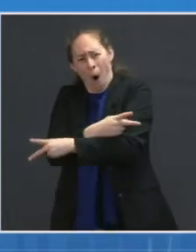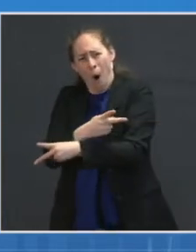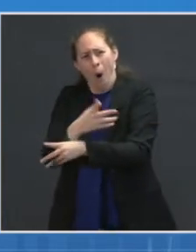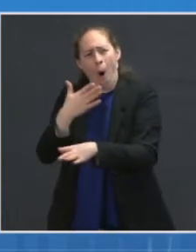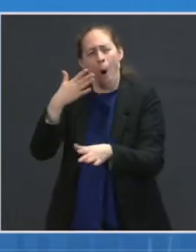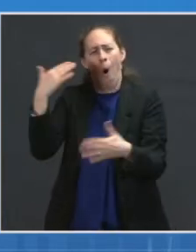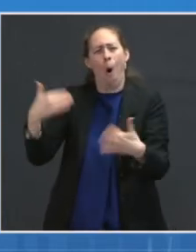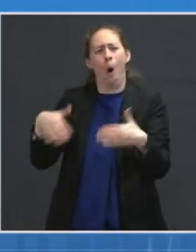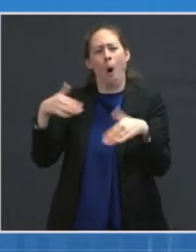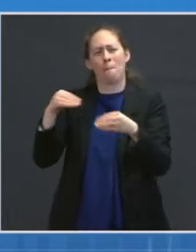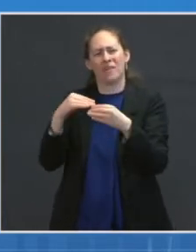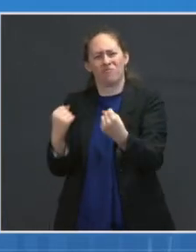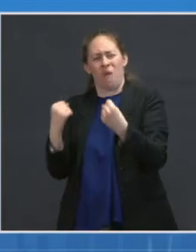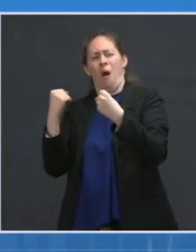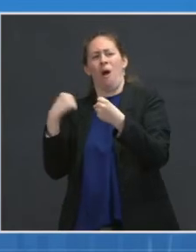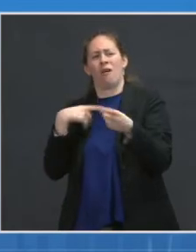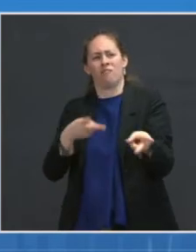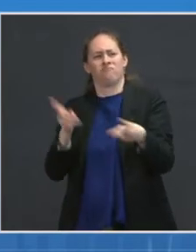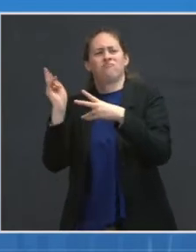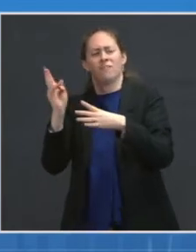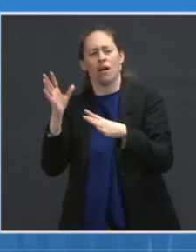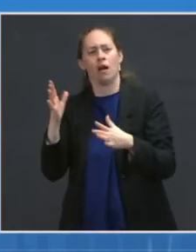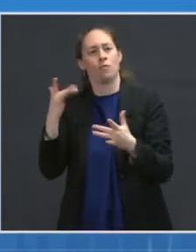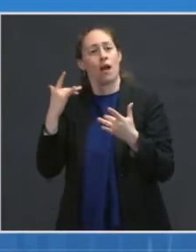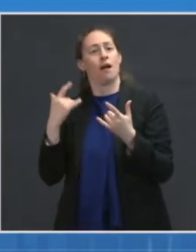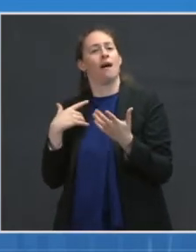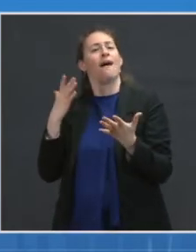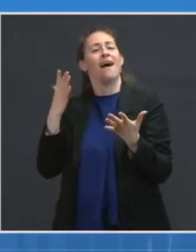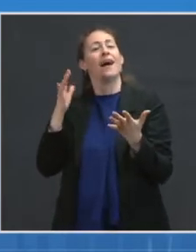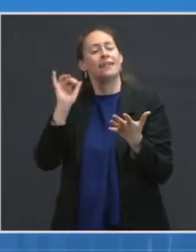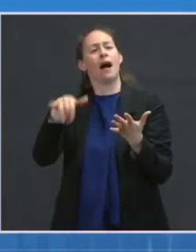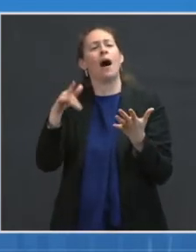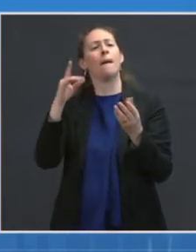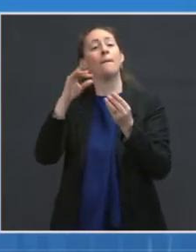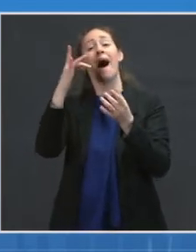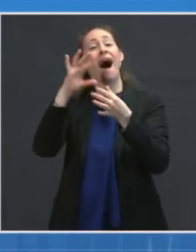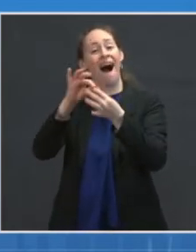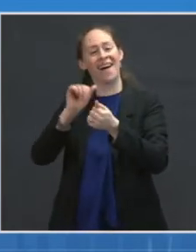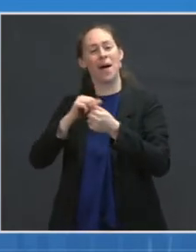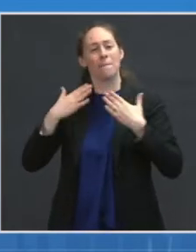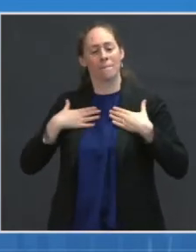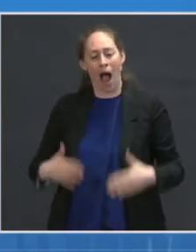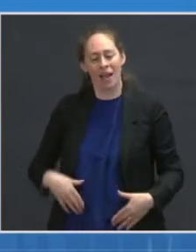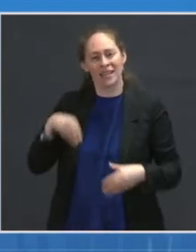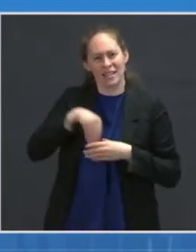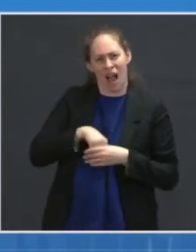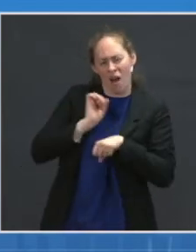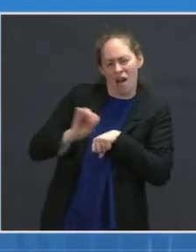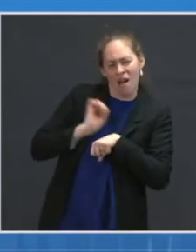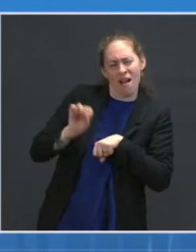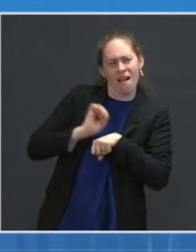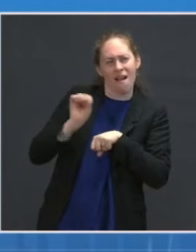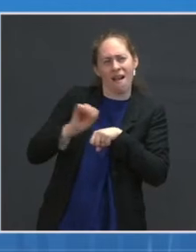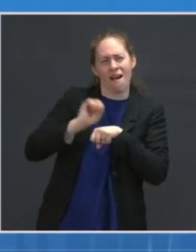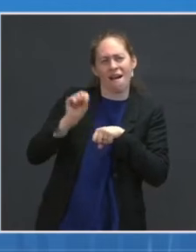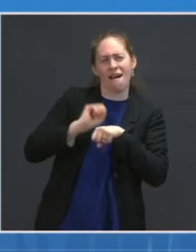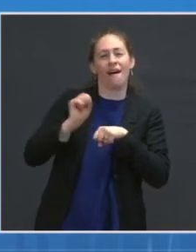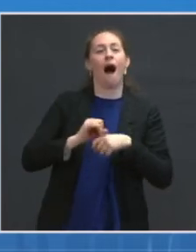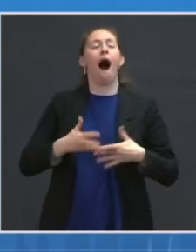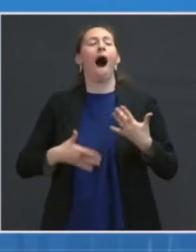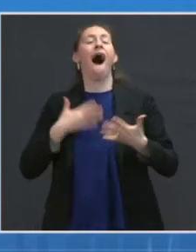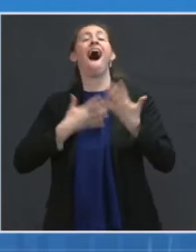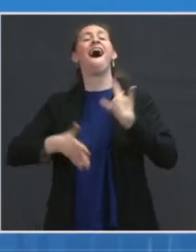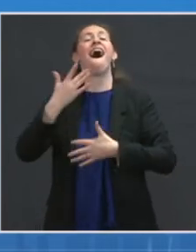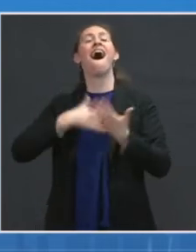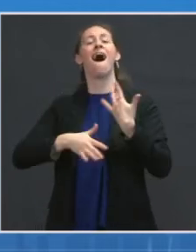level of neutralizing antibodies, which is one of the parameters of immunity. So, again, although the numbers of